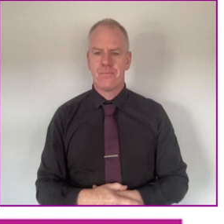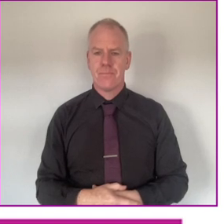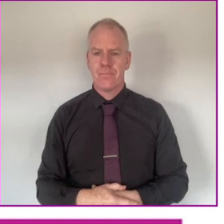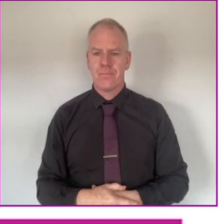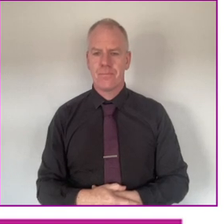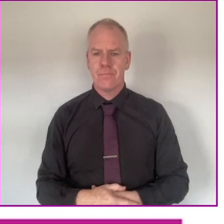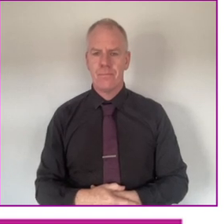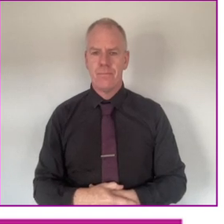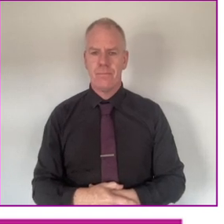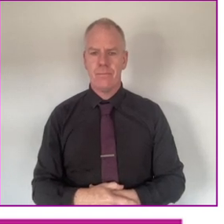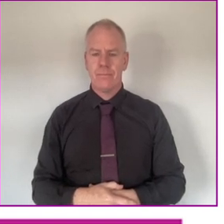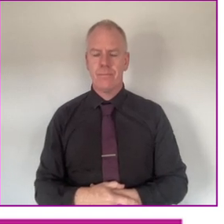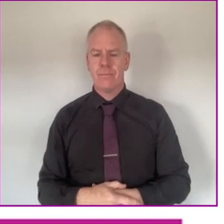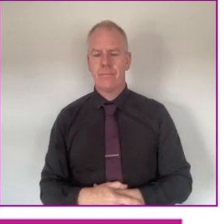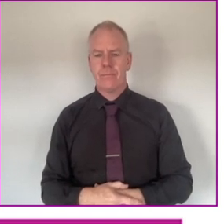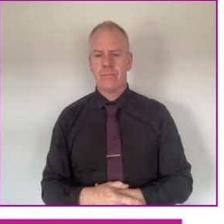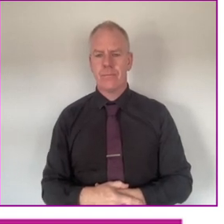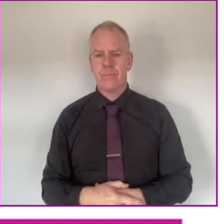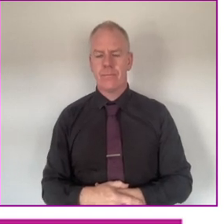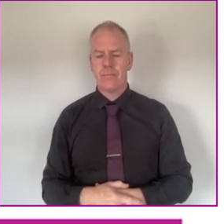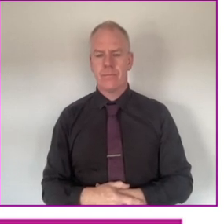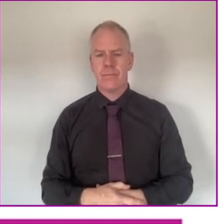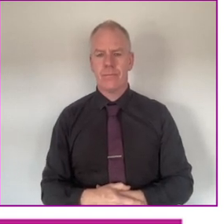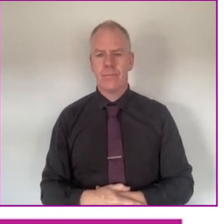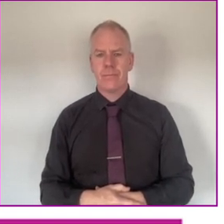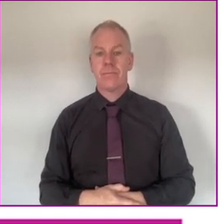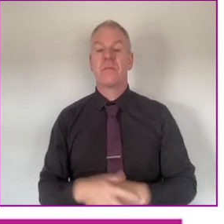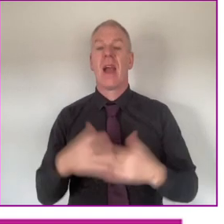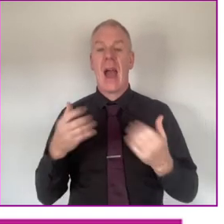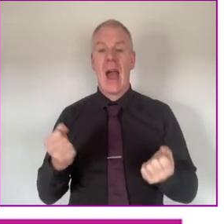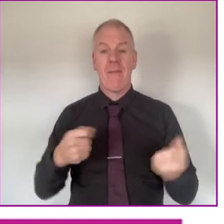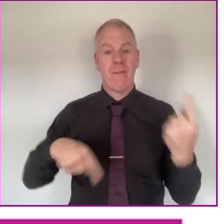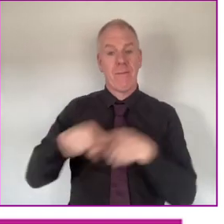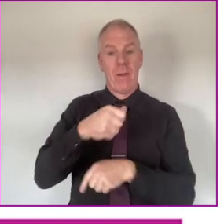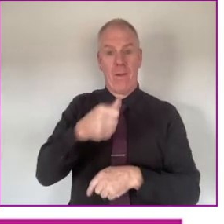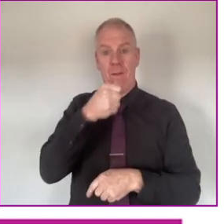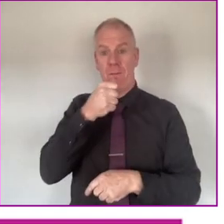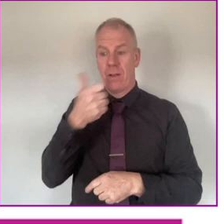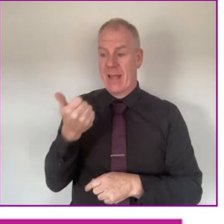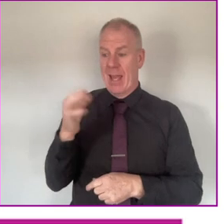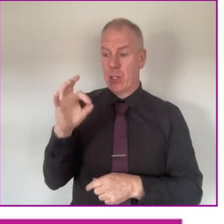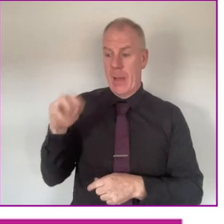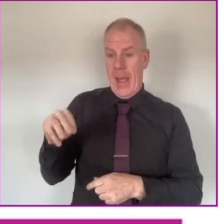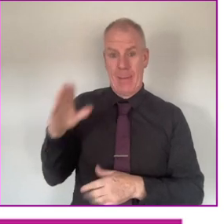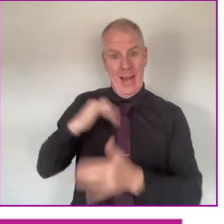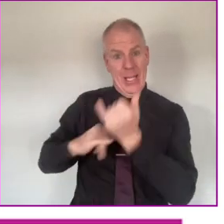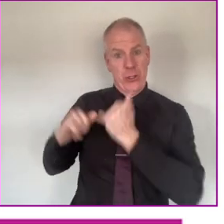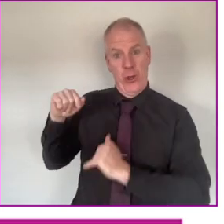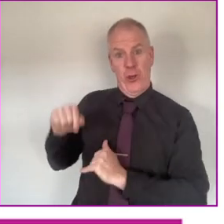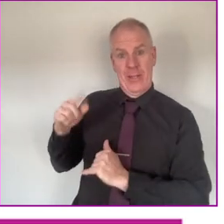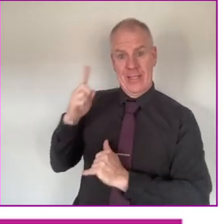We had our first ATM last year.